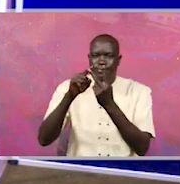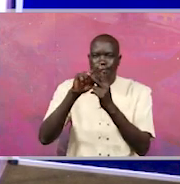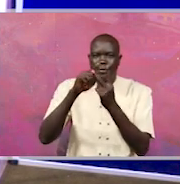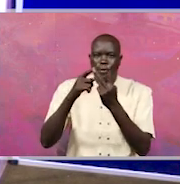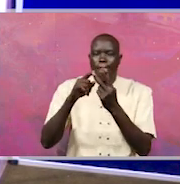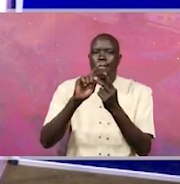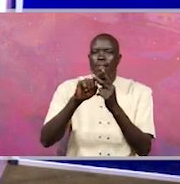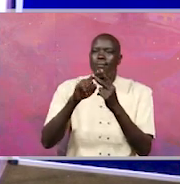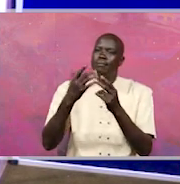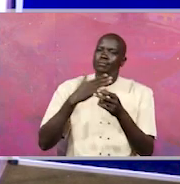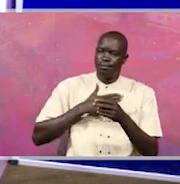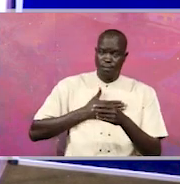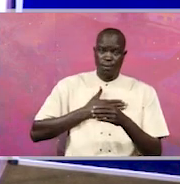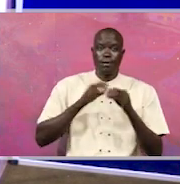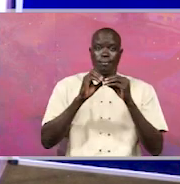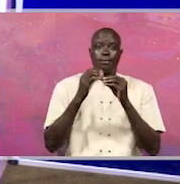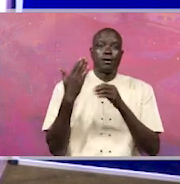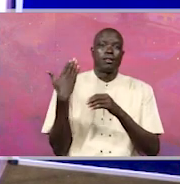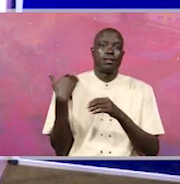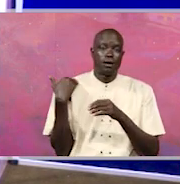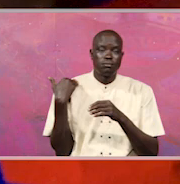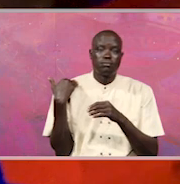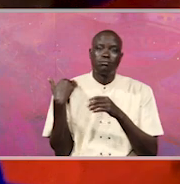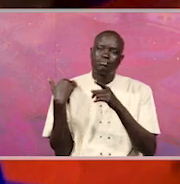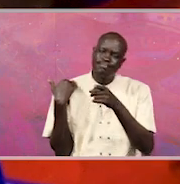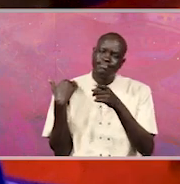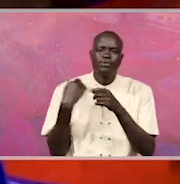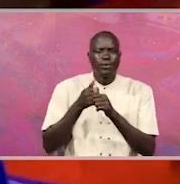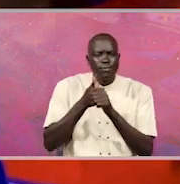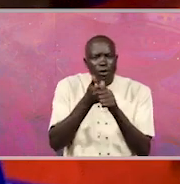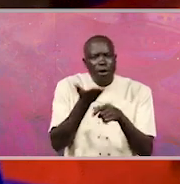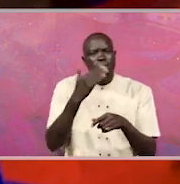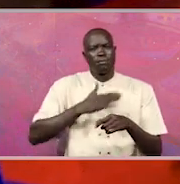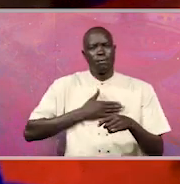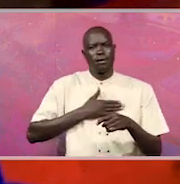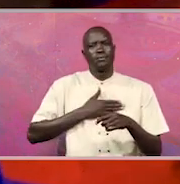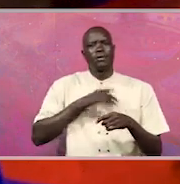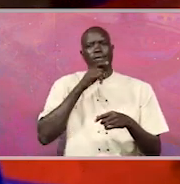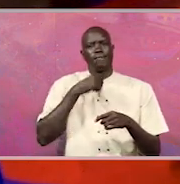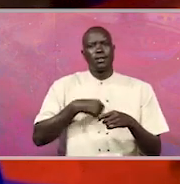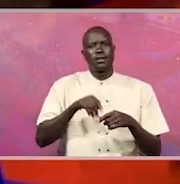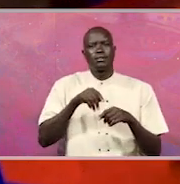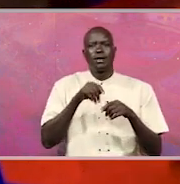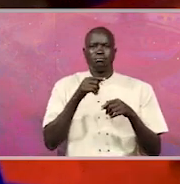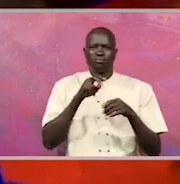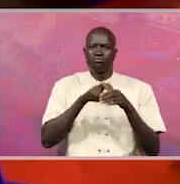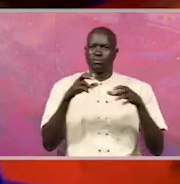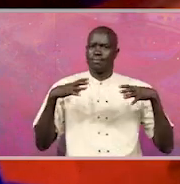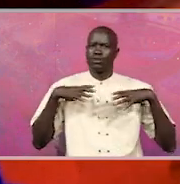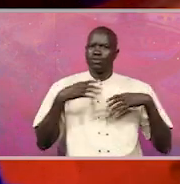My brother has been chasing for my father's pension. And each time he goes,